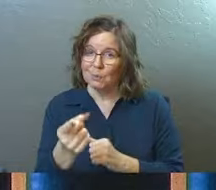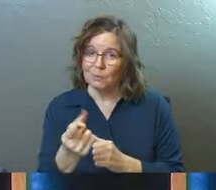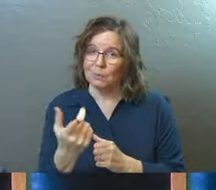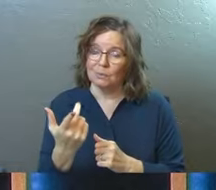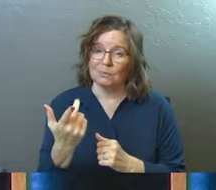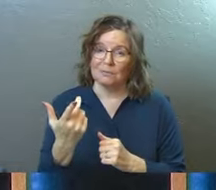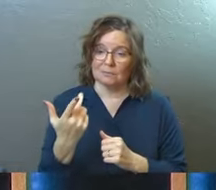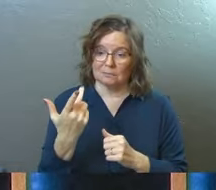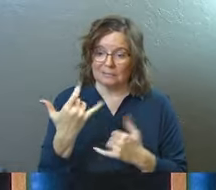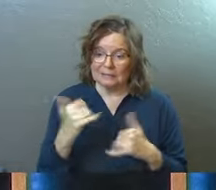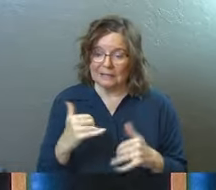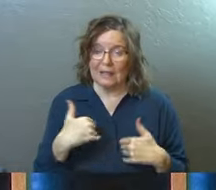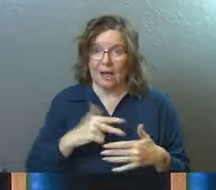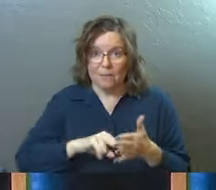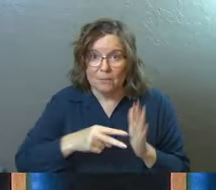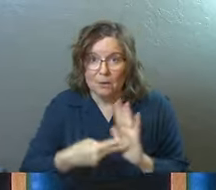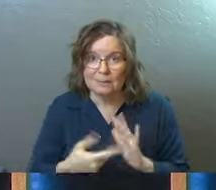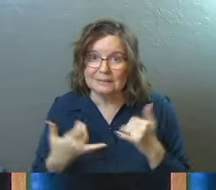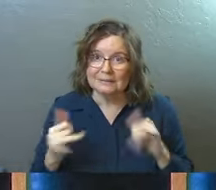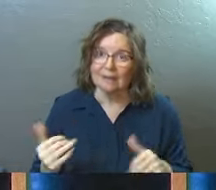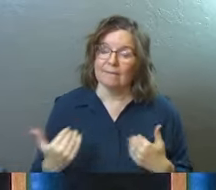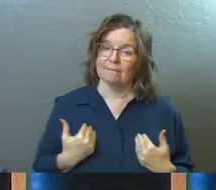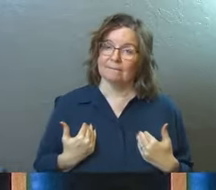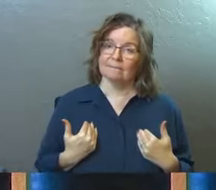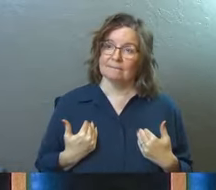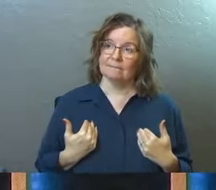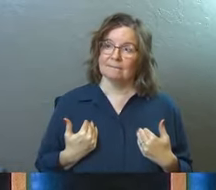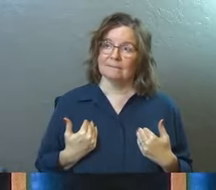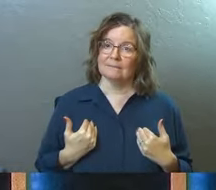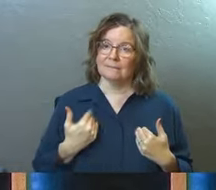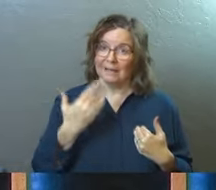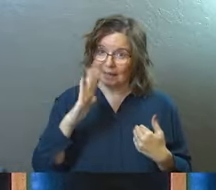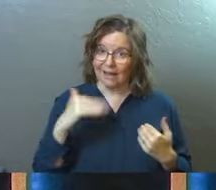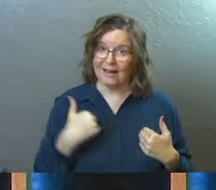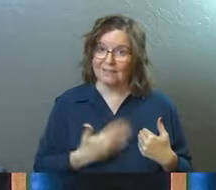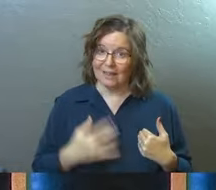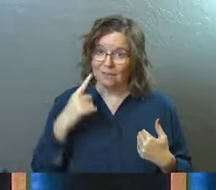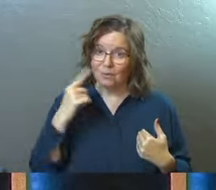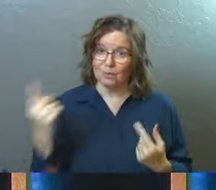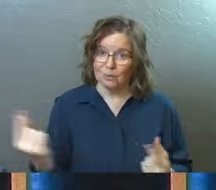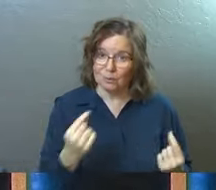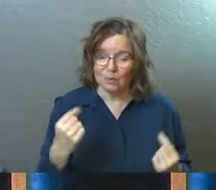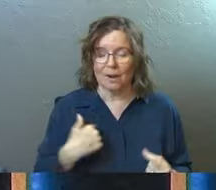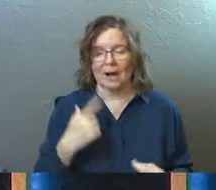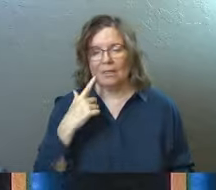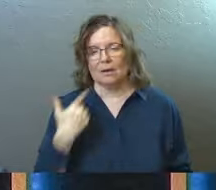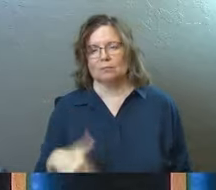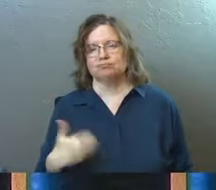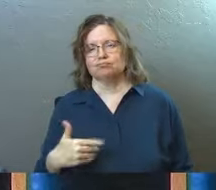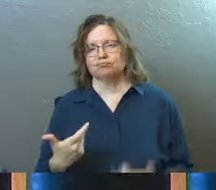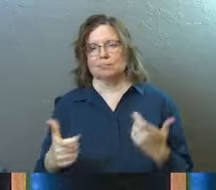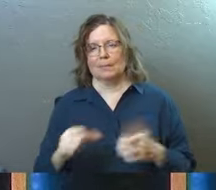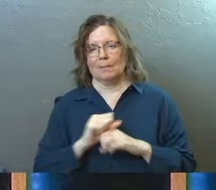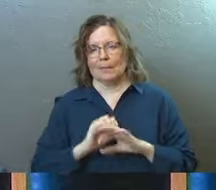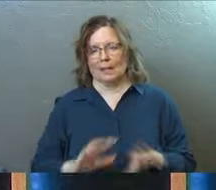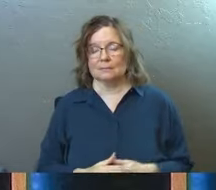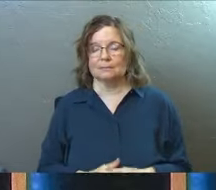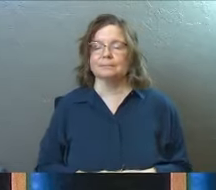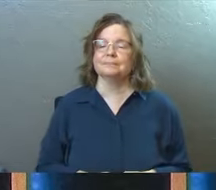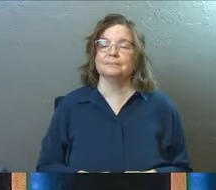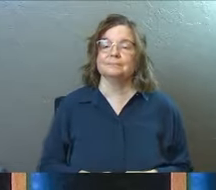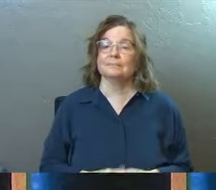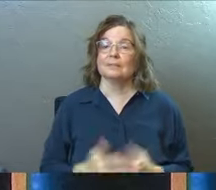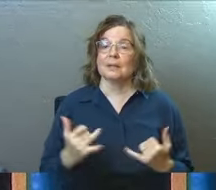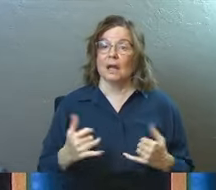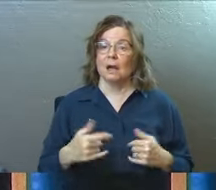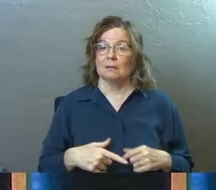If you have a pulse, you still got a purpose in this world. God's got things for you to do, which I think is a huge blessing. Now, everything